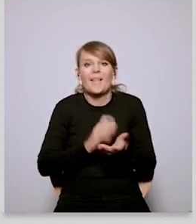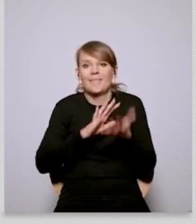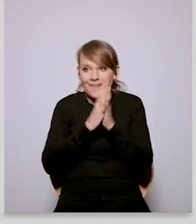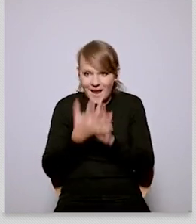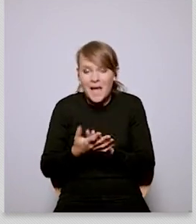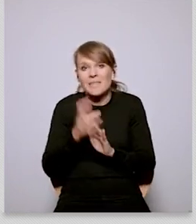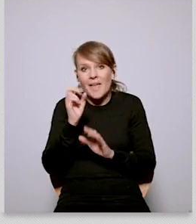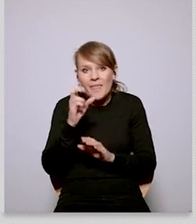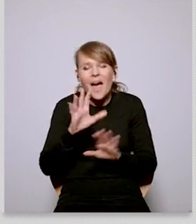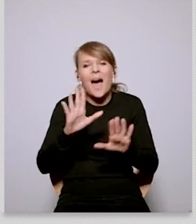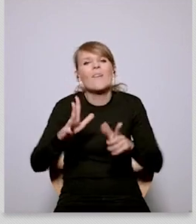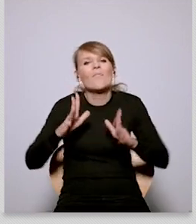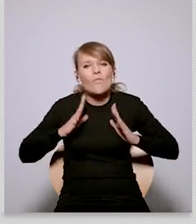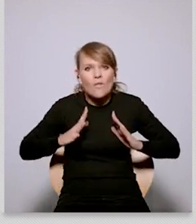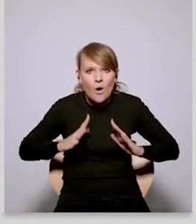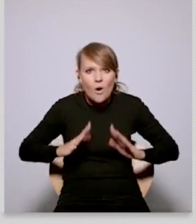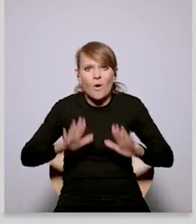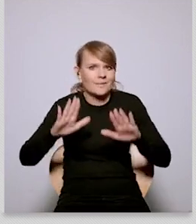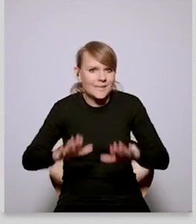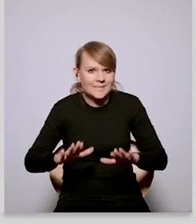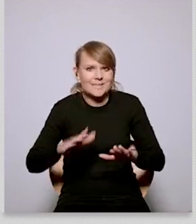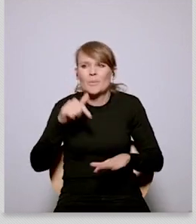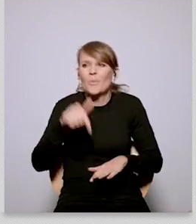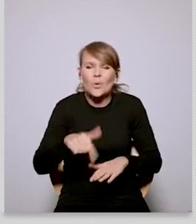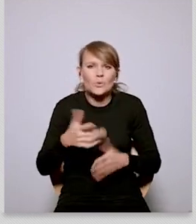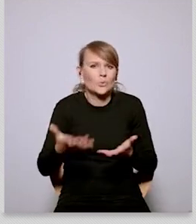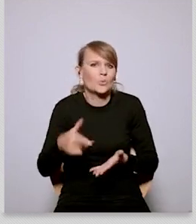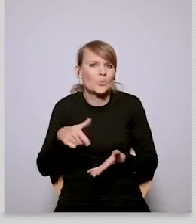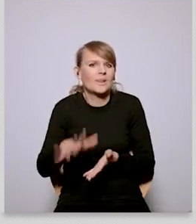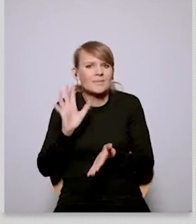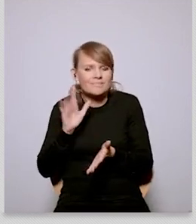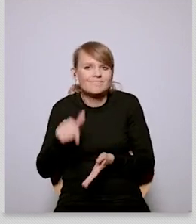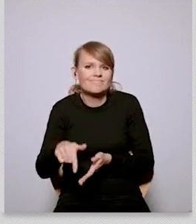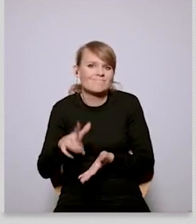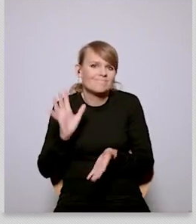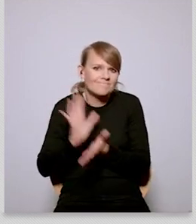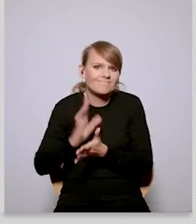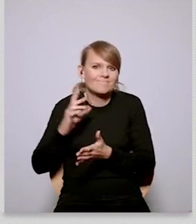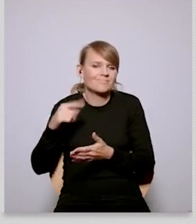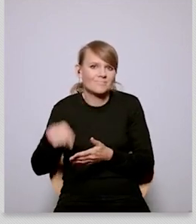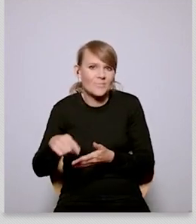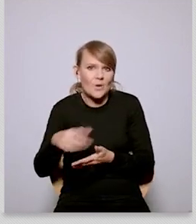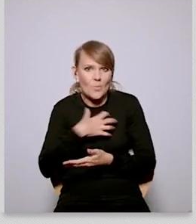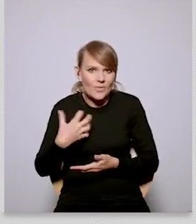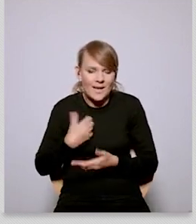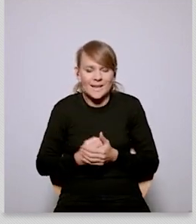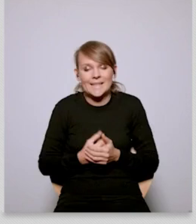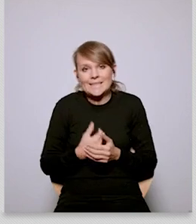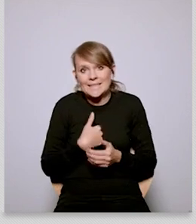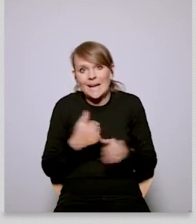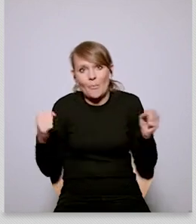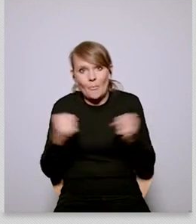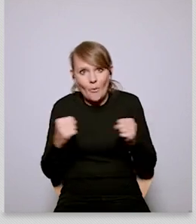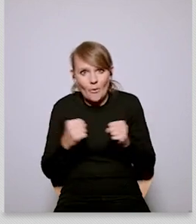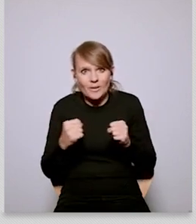very much welcome the green transition however we need to be slower we needed to be adjusted to our national needs